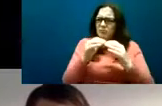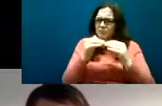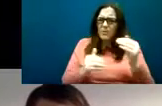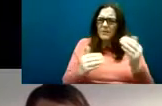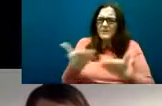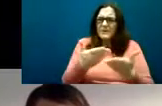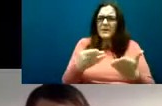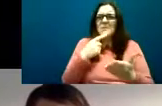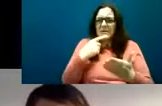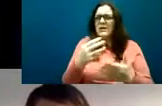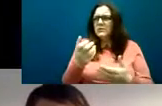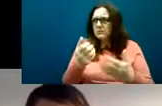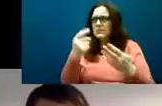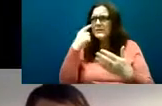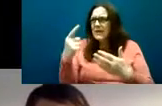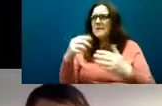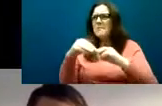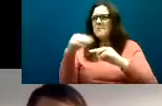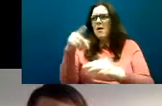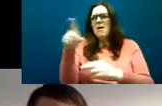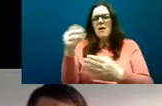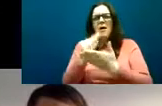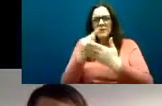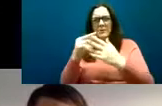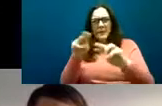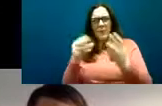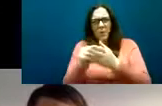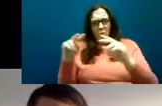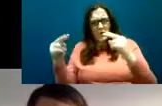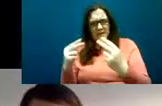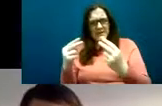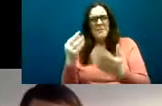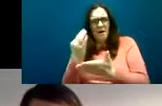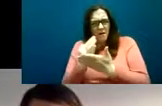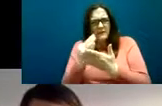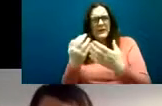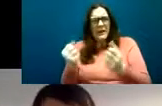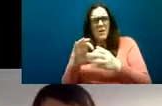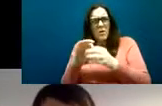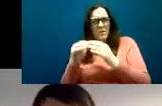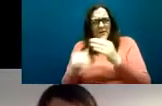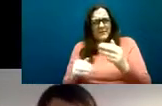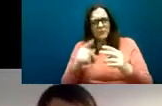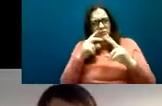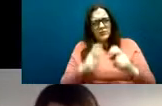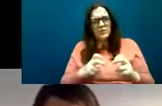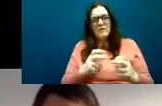and this research evidence mainly comes from a recent and very robust study from the UK